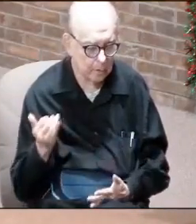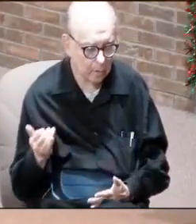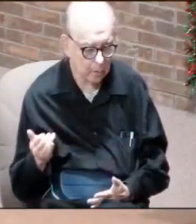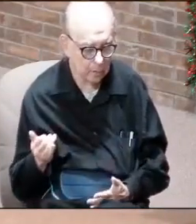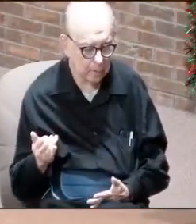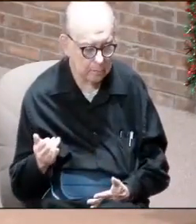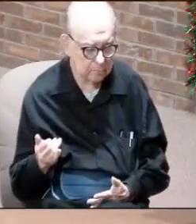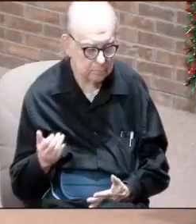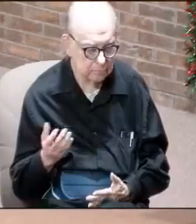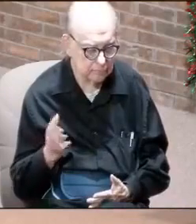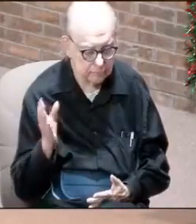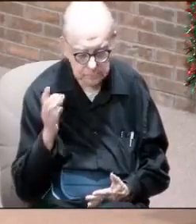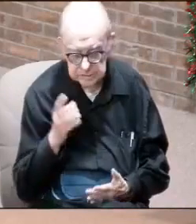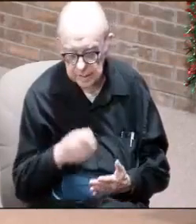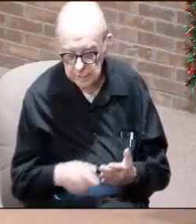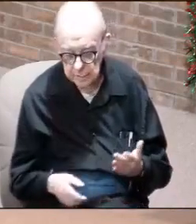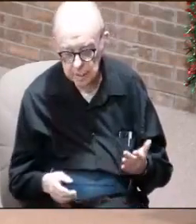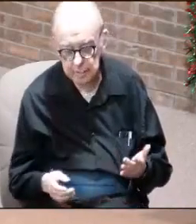there. And guess what?